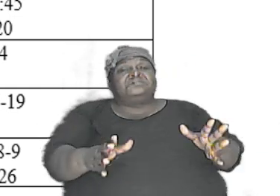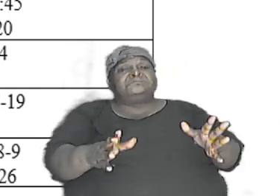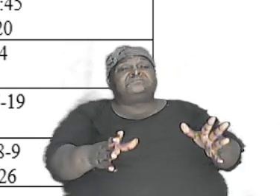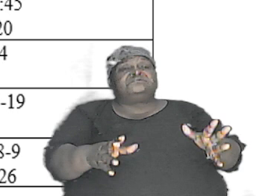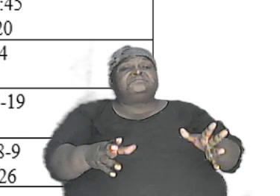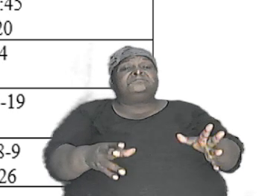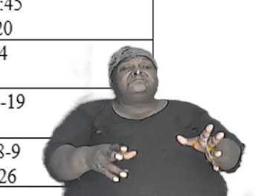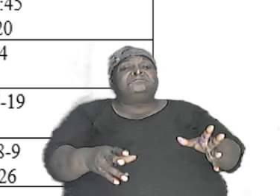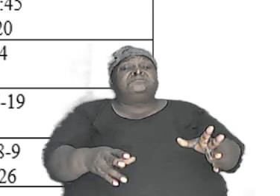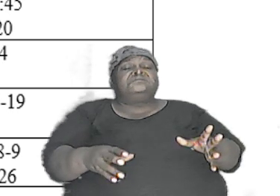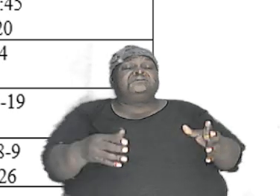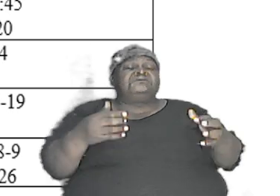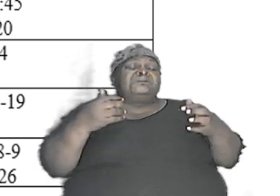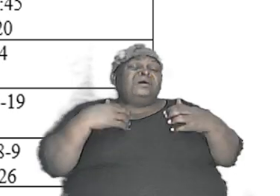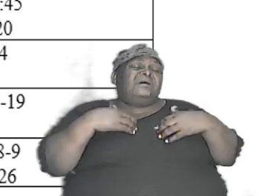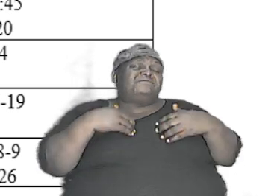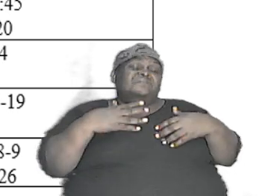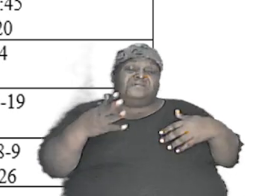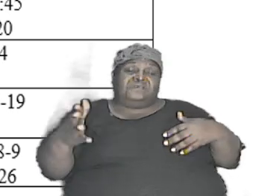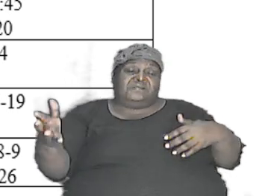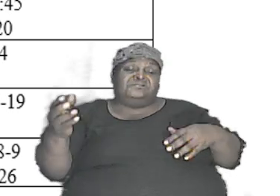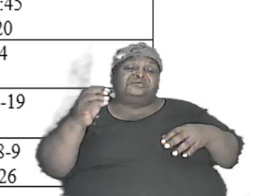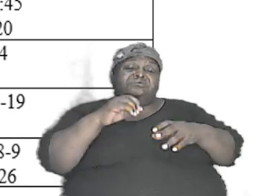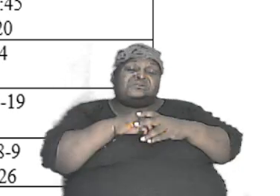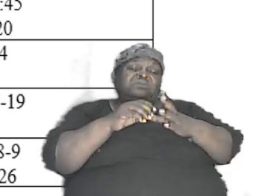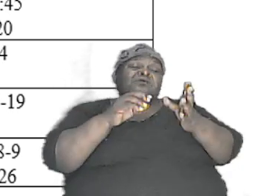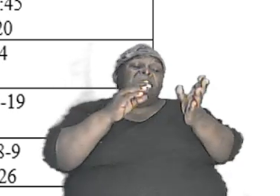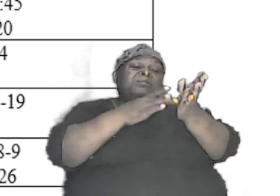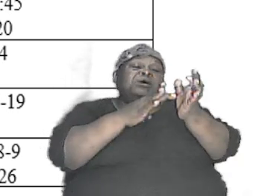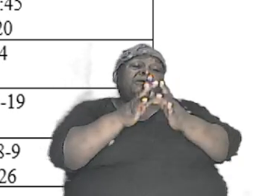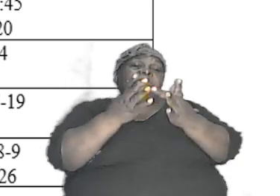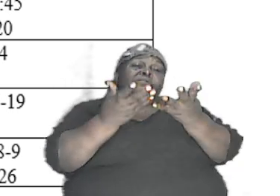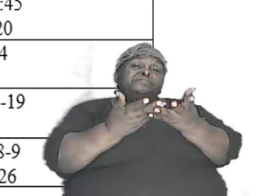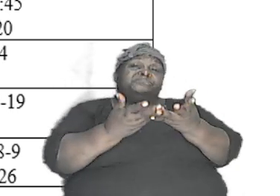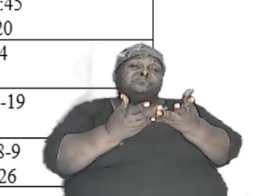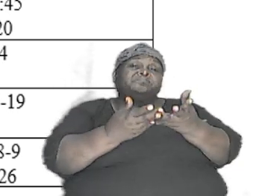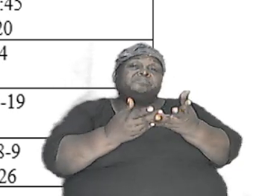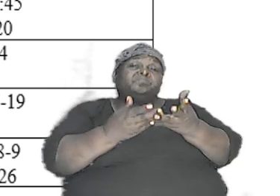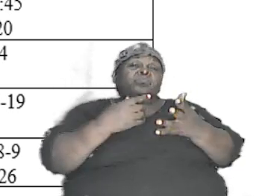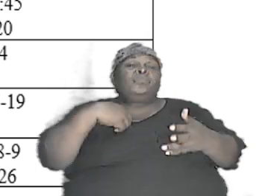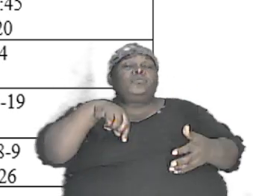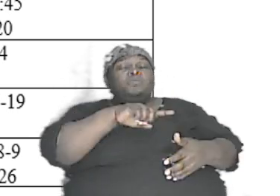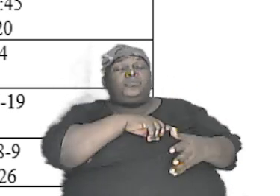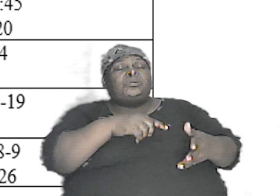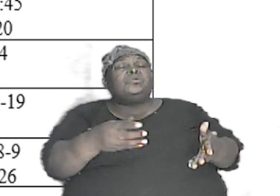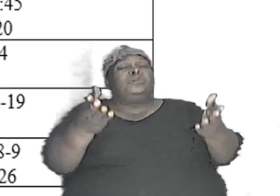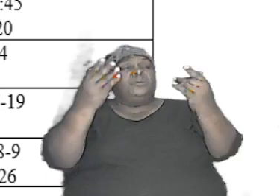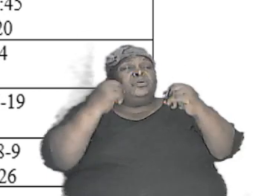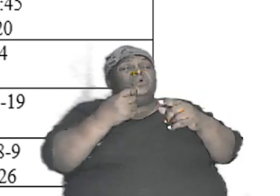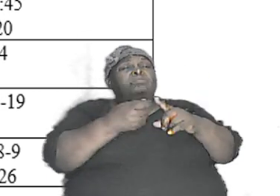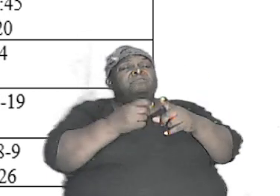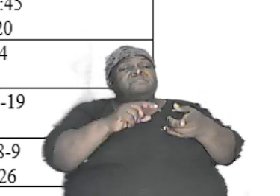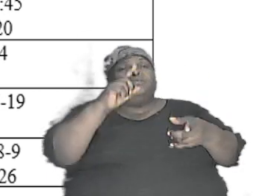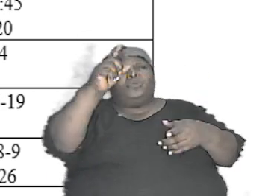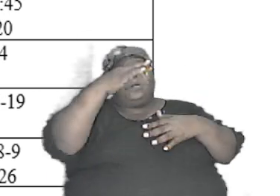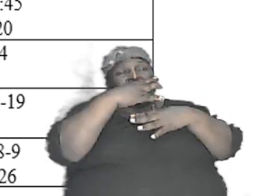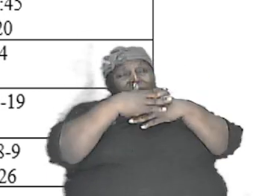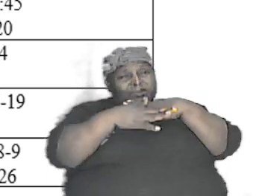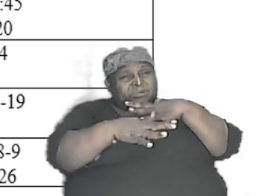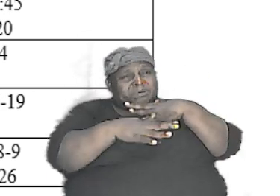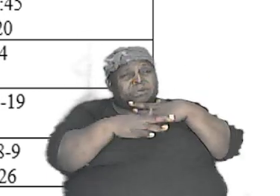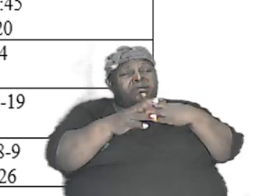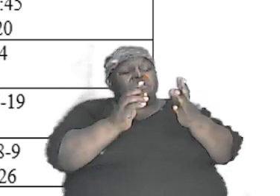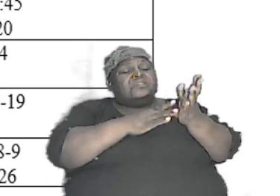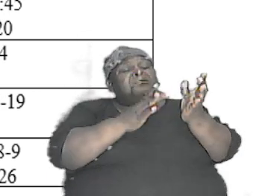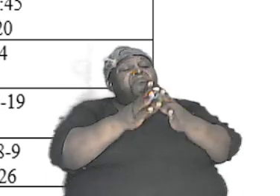contained therein so make no mistake about it we came from one blood now the bible tells